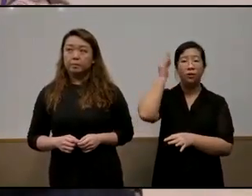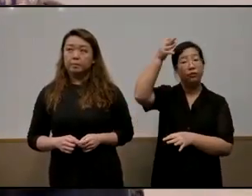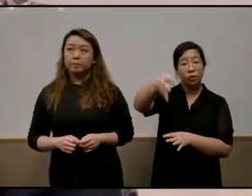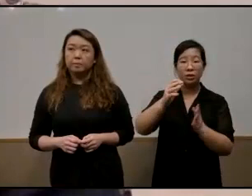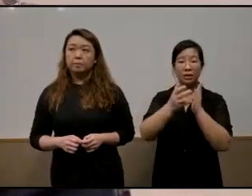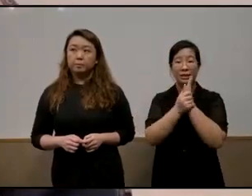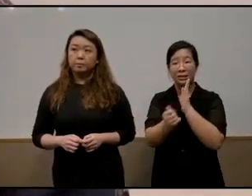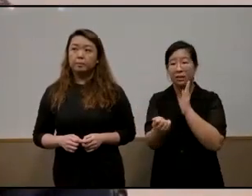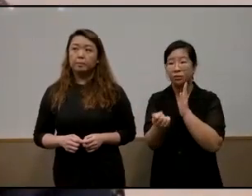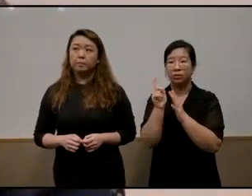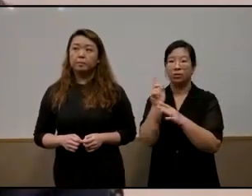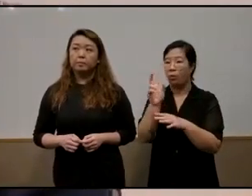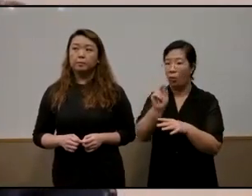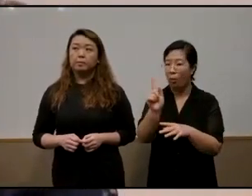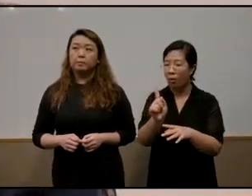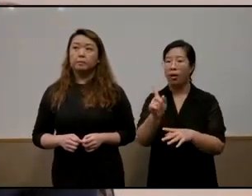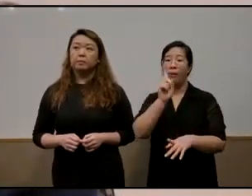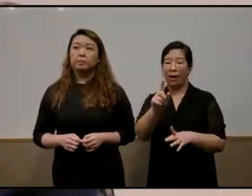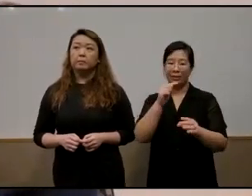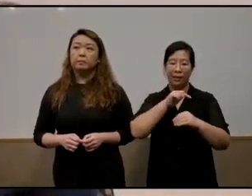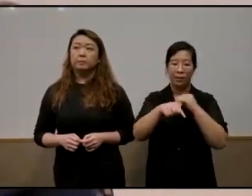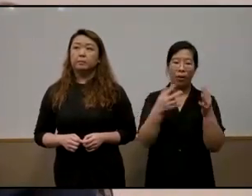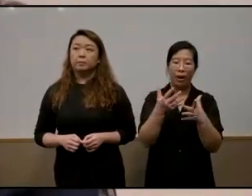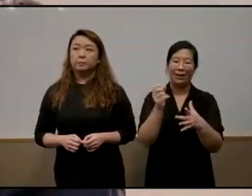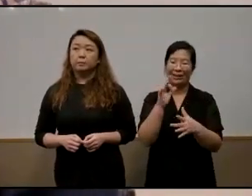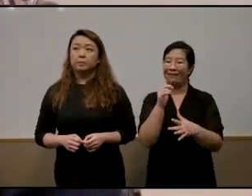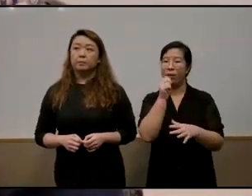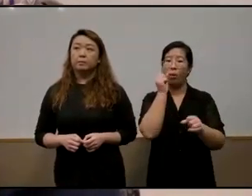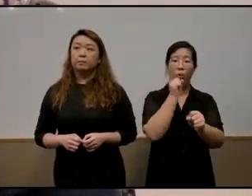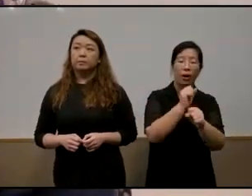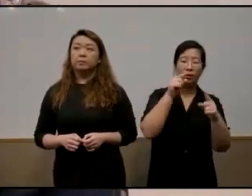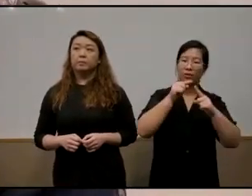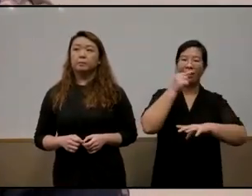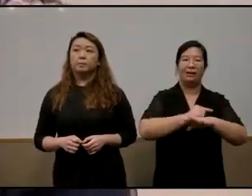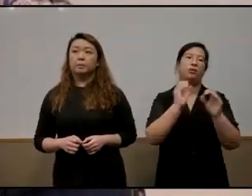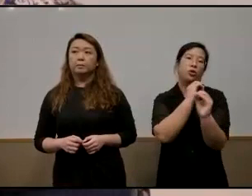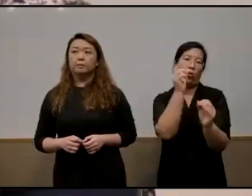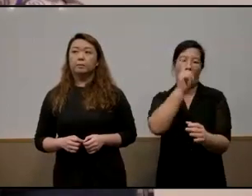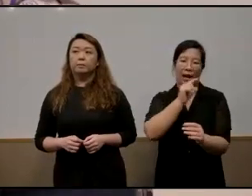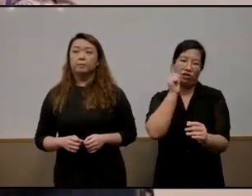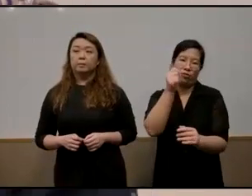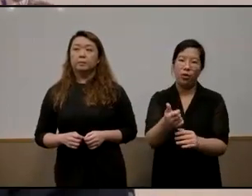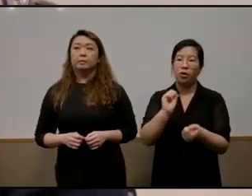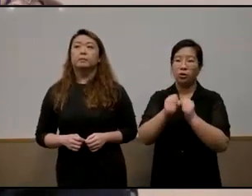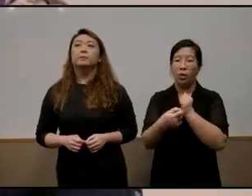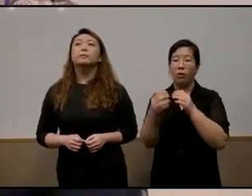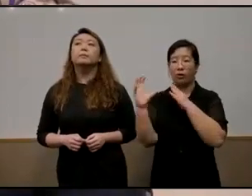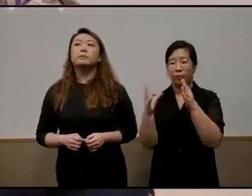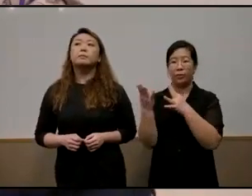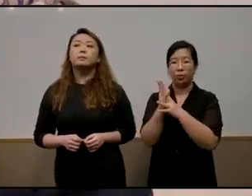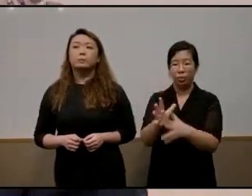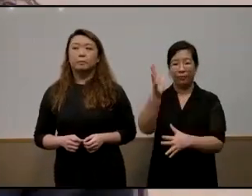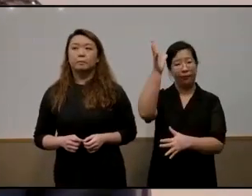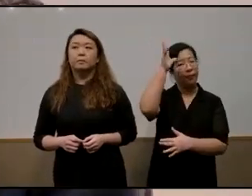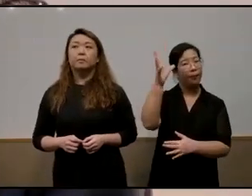but it's about if i don't go grab today that means lunch tomorrow is not going to be there right so the the conversations between the parents the conversation